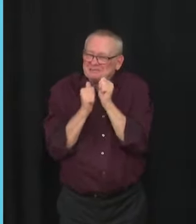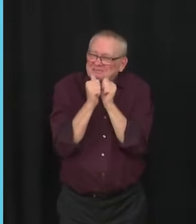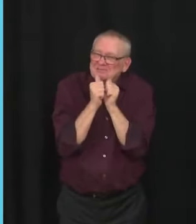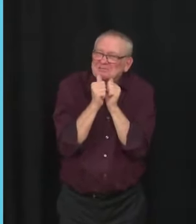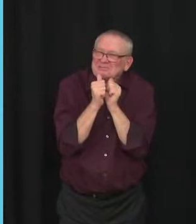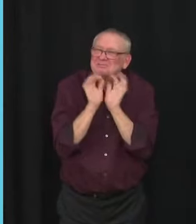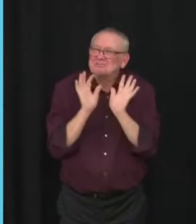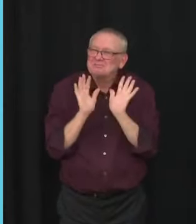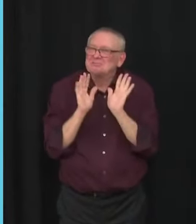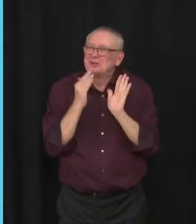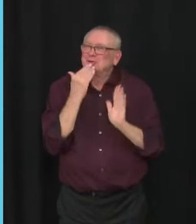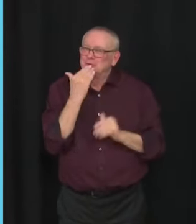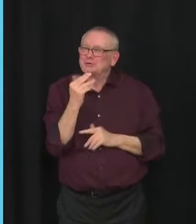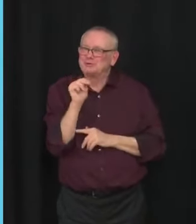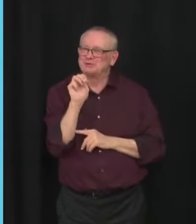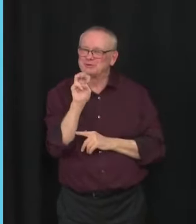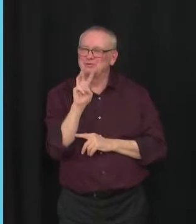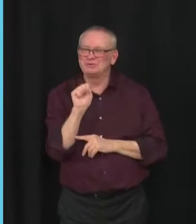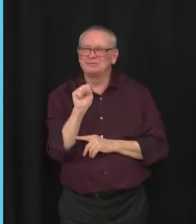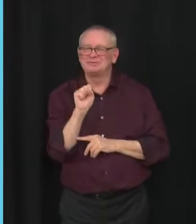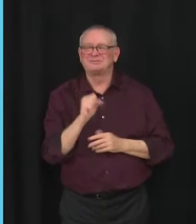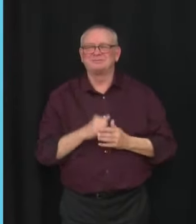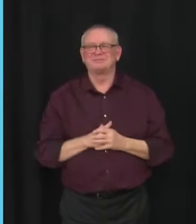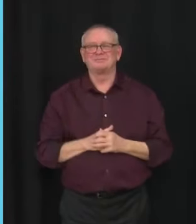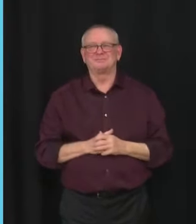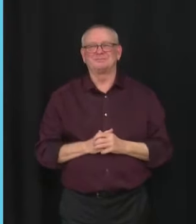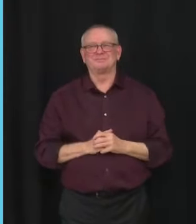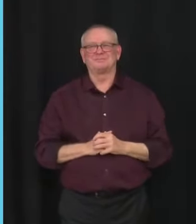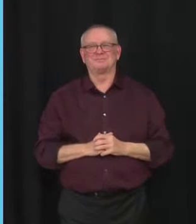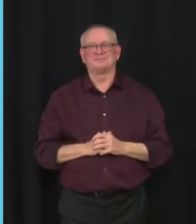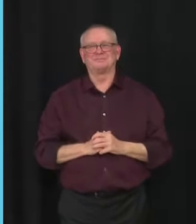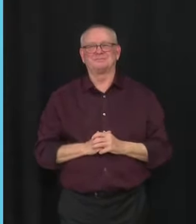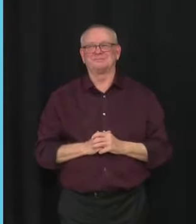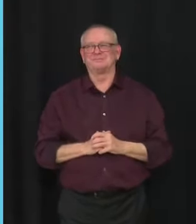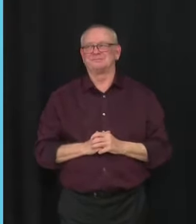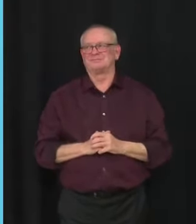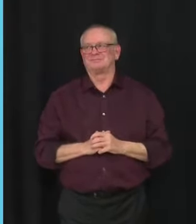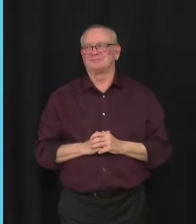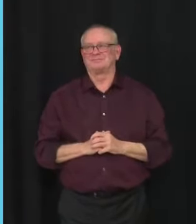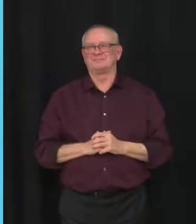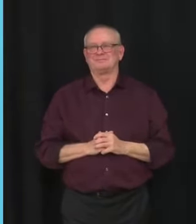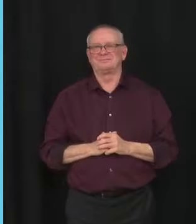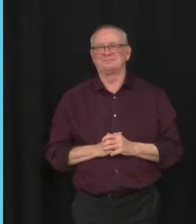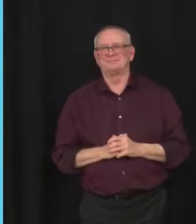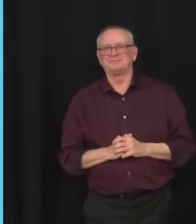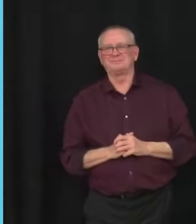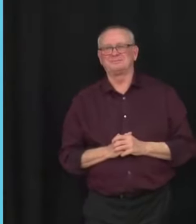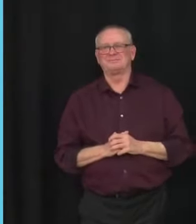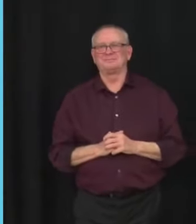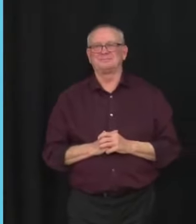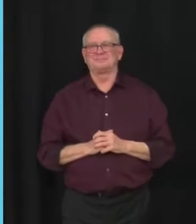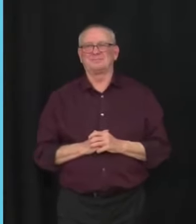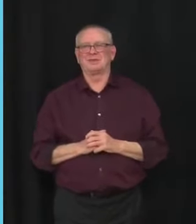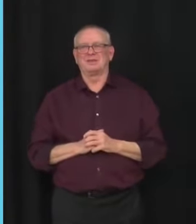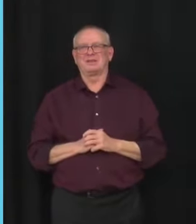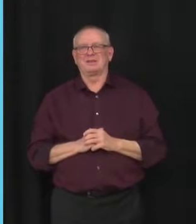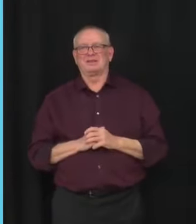Thanks, Premier. Operator, can you please connect our second last call of the day? Rick Bell, Calgary Suns.